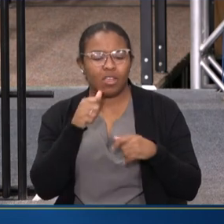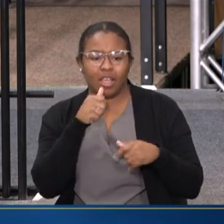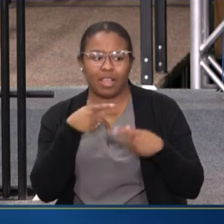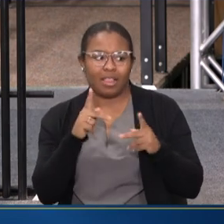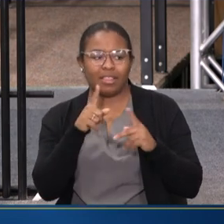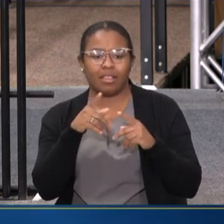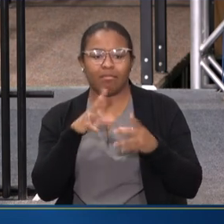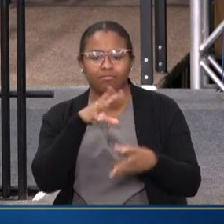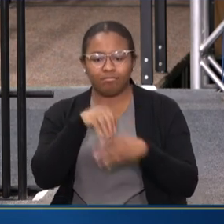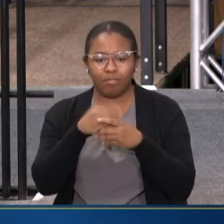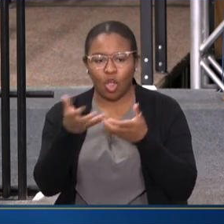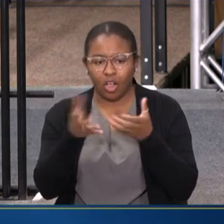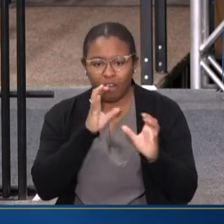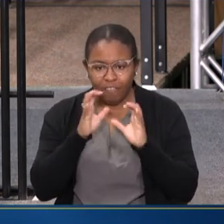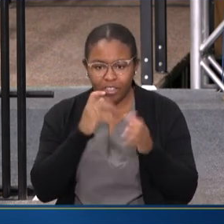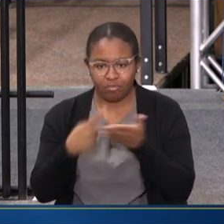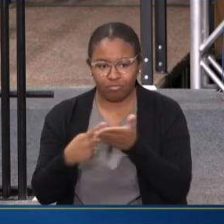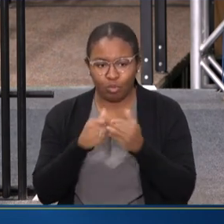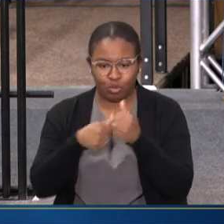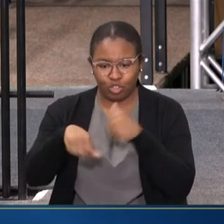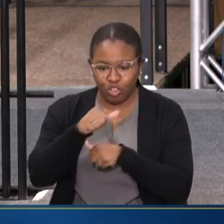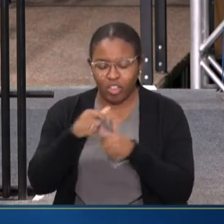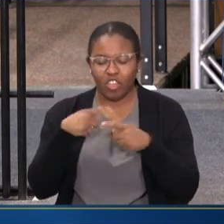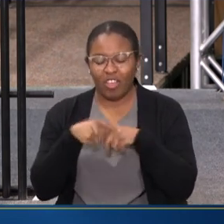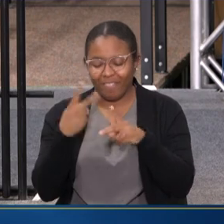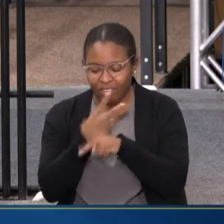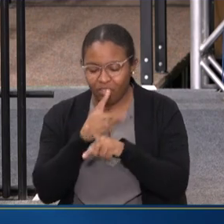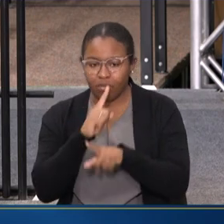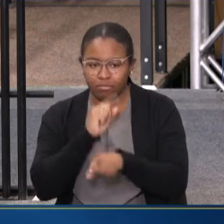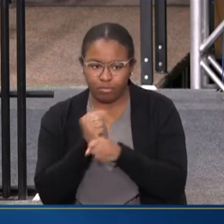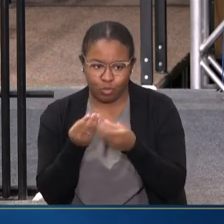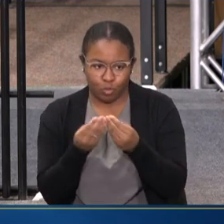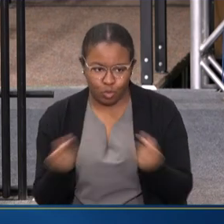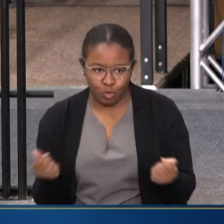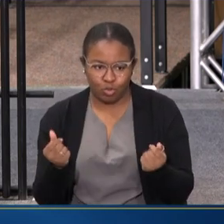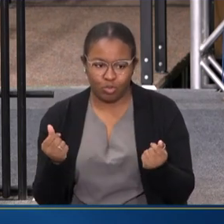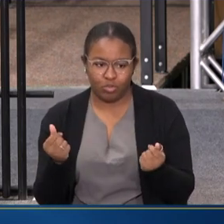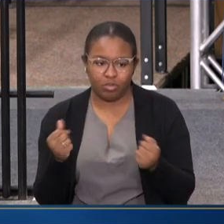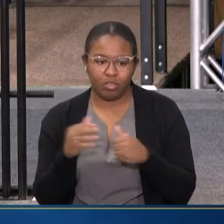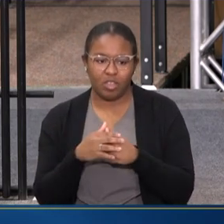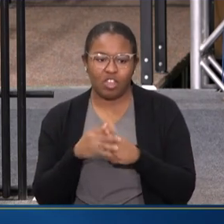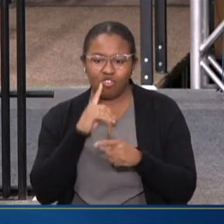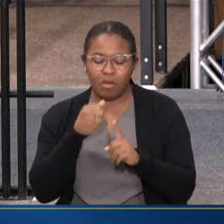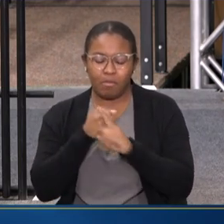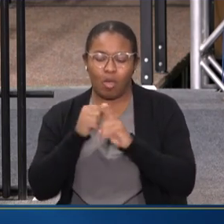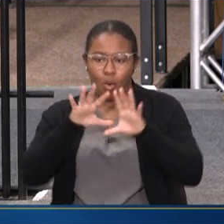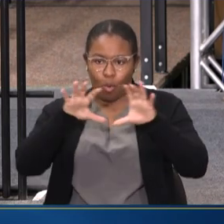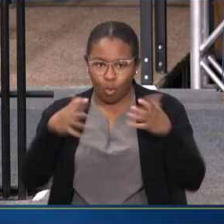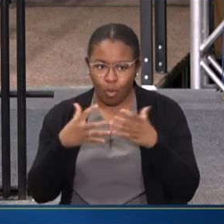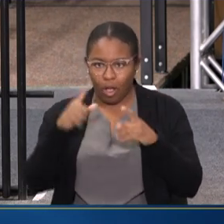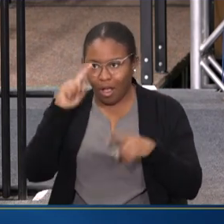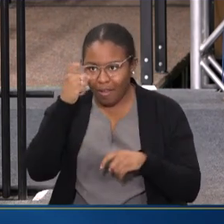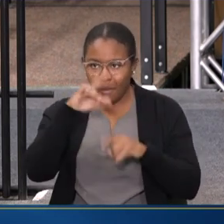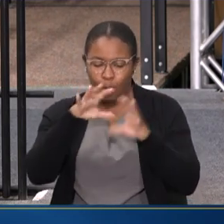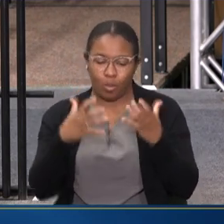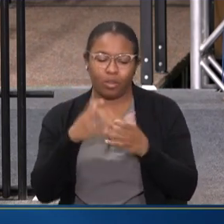BE IN CONVERSATION WITH EACH OTHER AND LEVERAGE SOLUTIONS THAT ARE BRINGING THE WHOLE OF GOVERNMENT AND THE WHOLE OF SOCIETY TOGETHER.